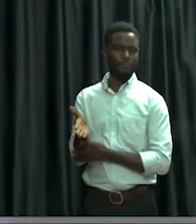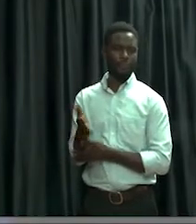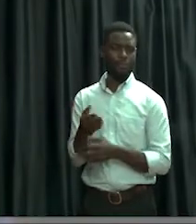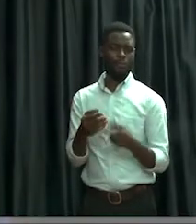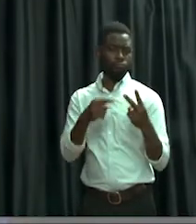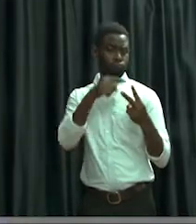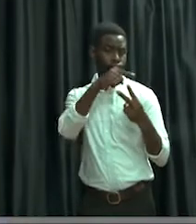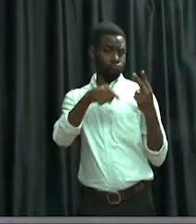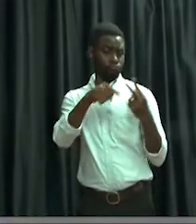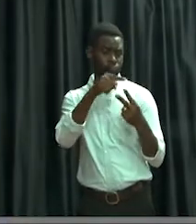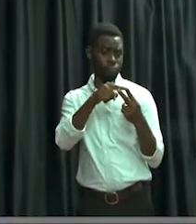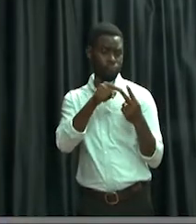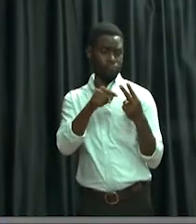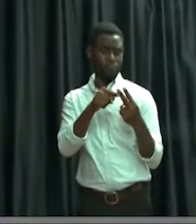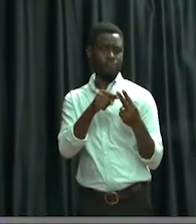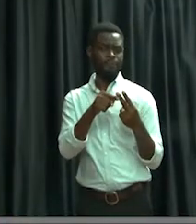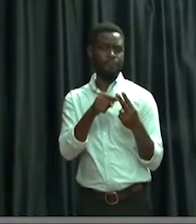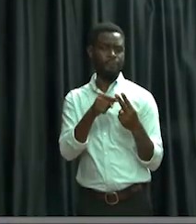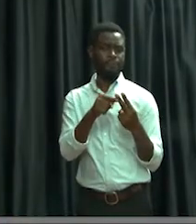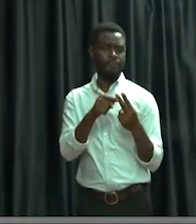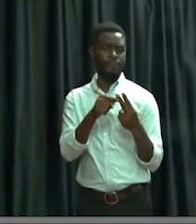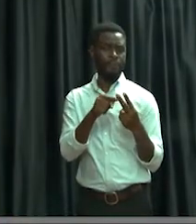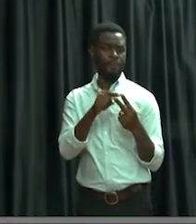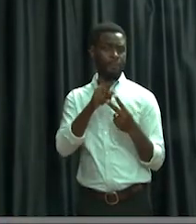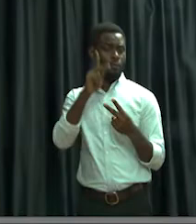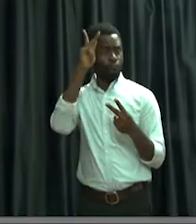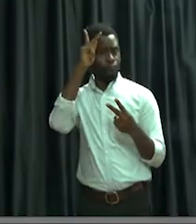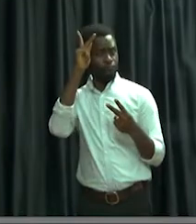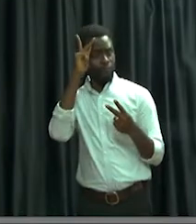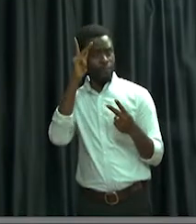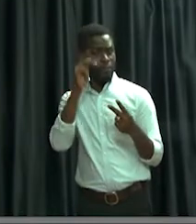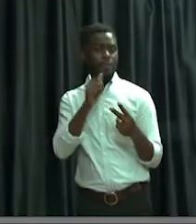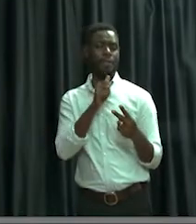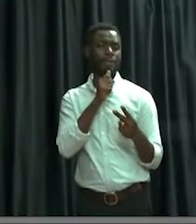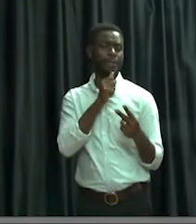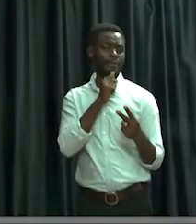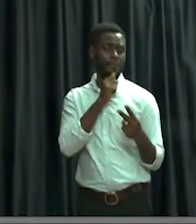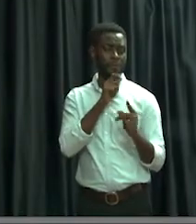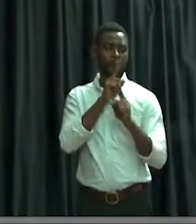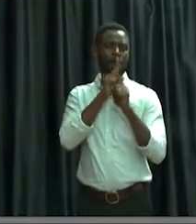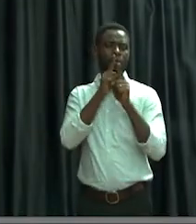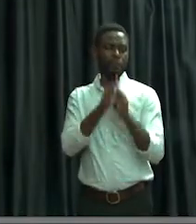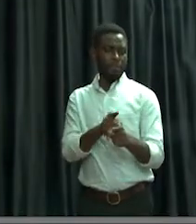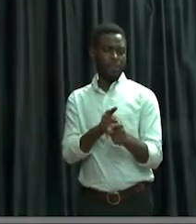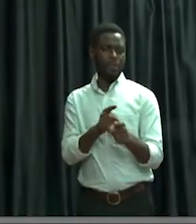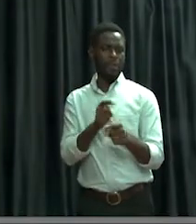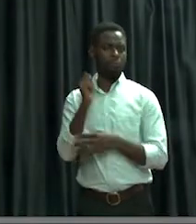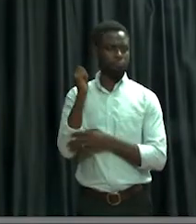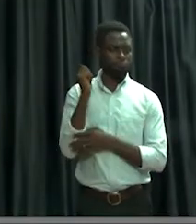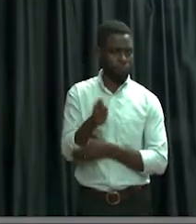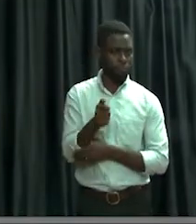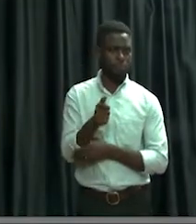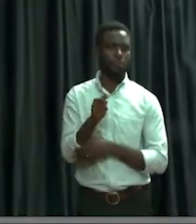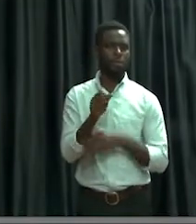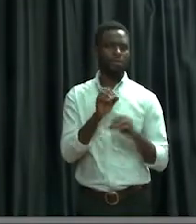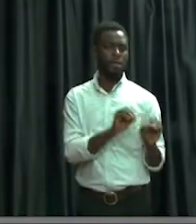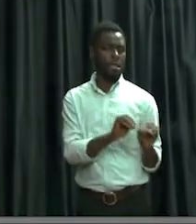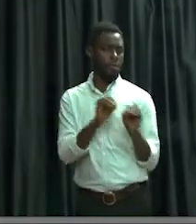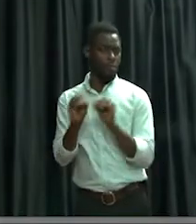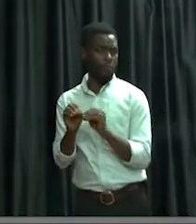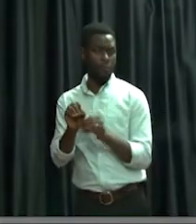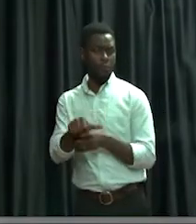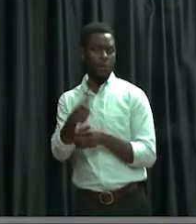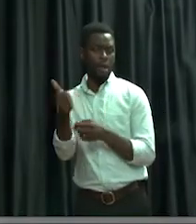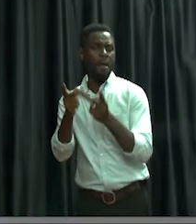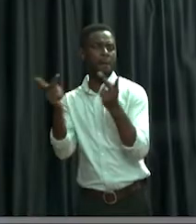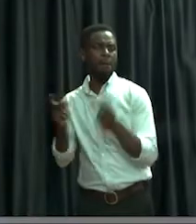Now two characters, if I may call them Kwesi and Ama, responded immediately. They moved